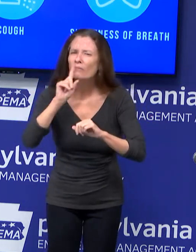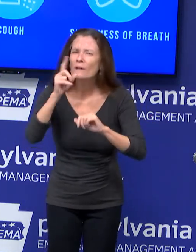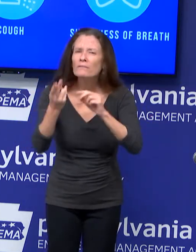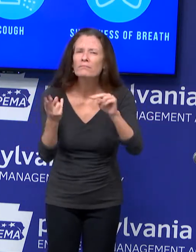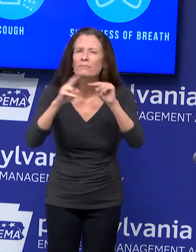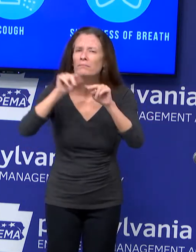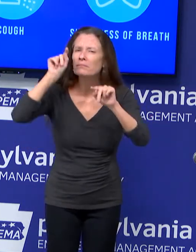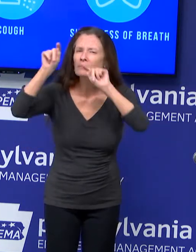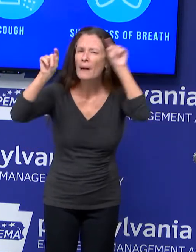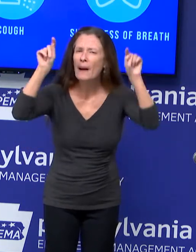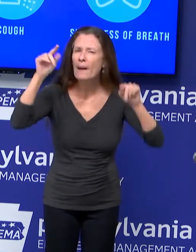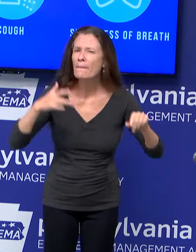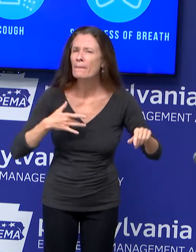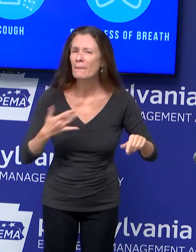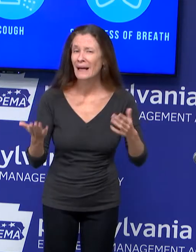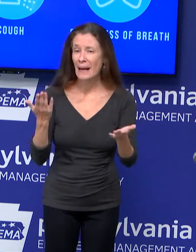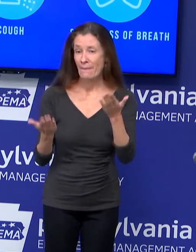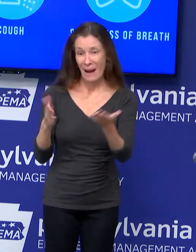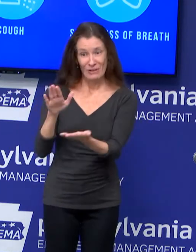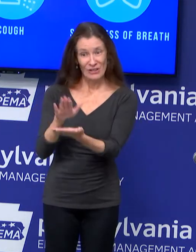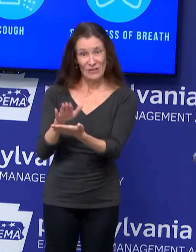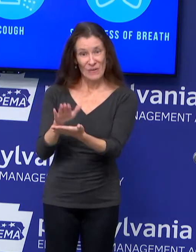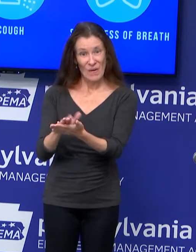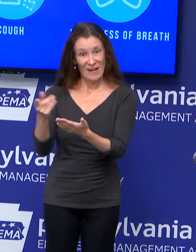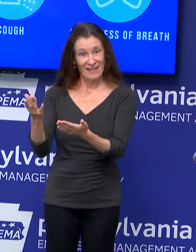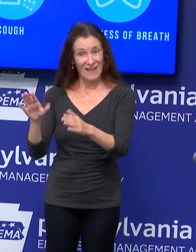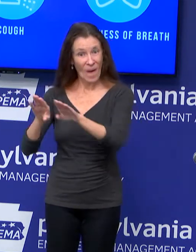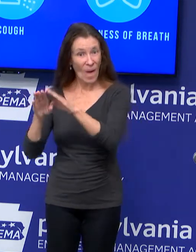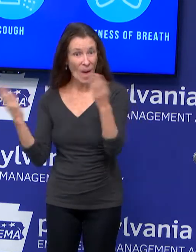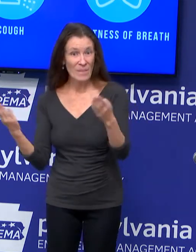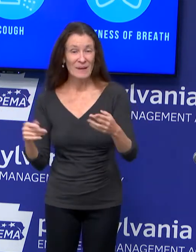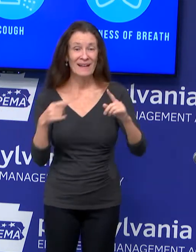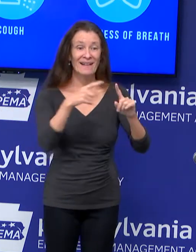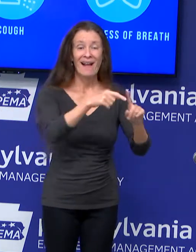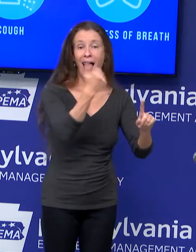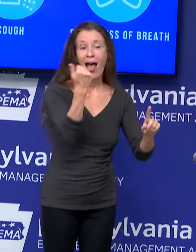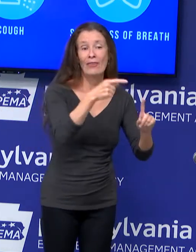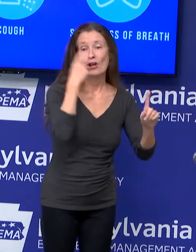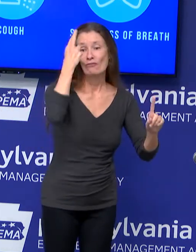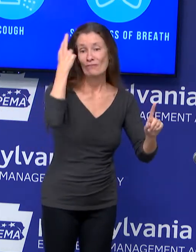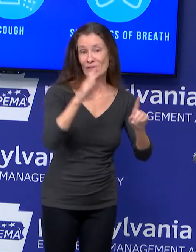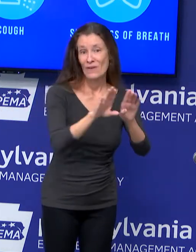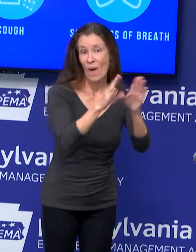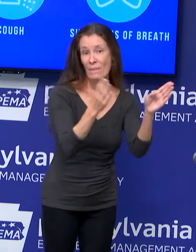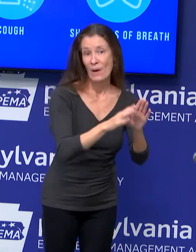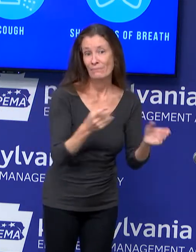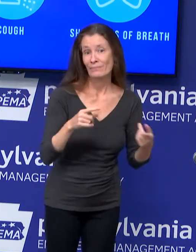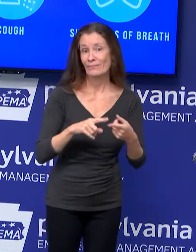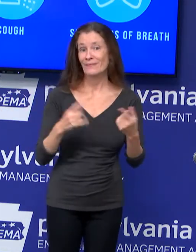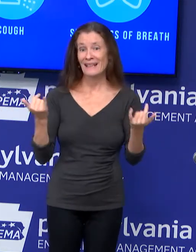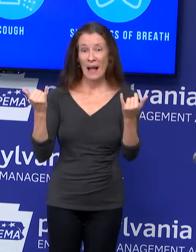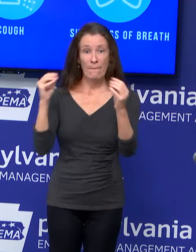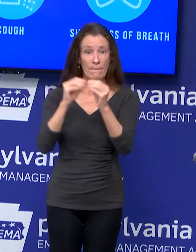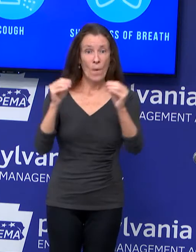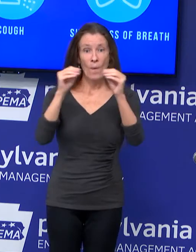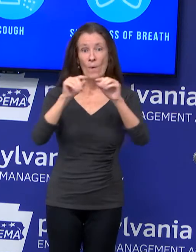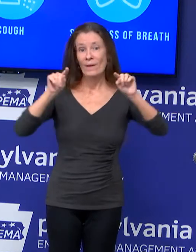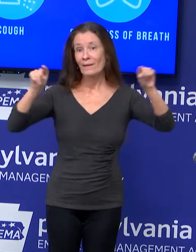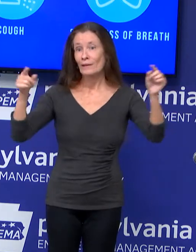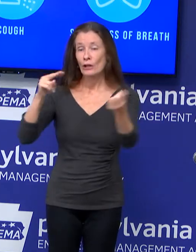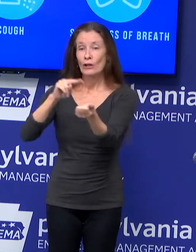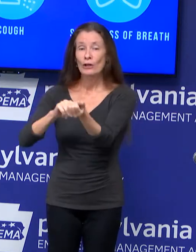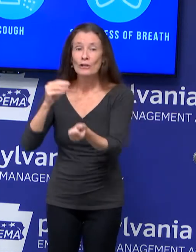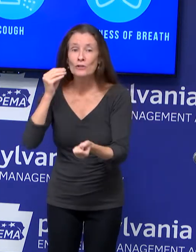increase in a school or a college. We might see increases at a correctional institution or a long-term care living facility.